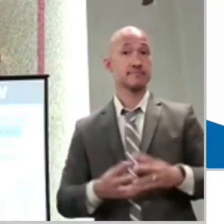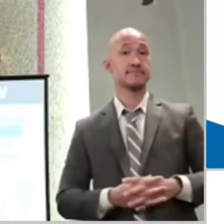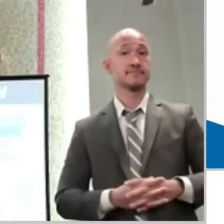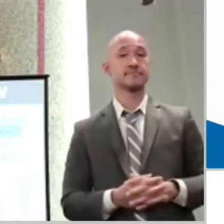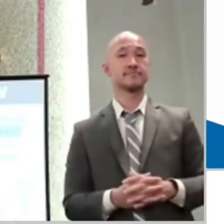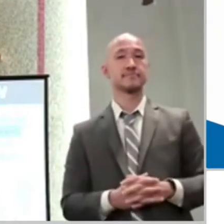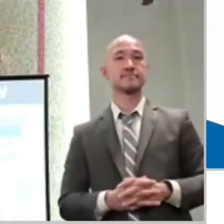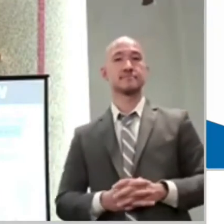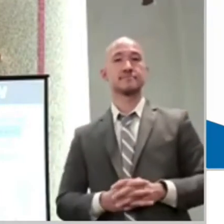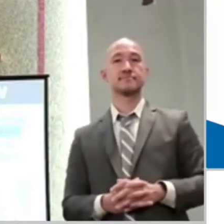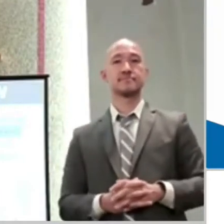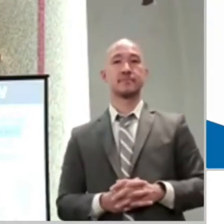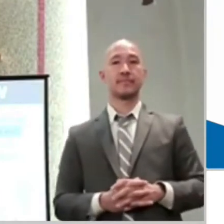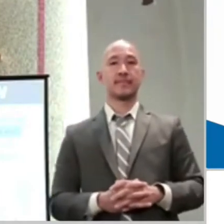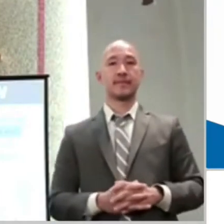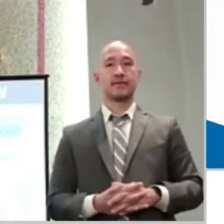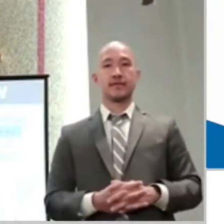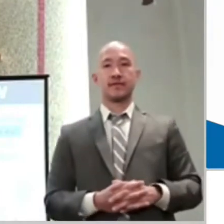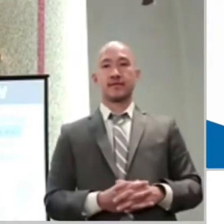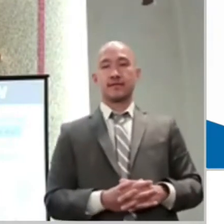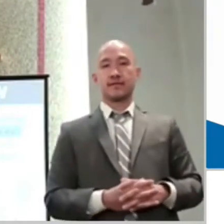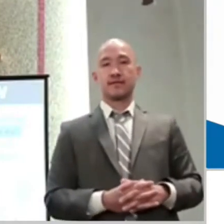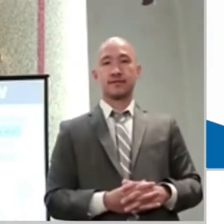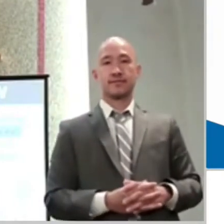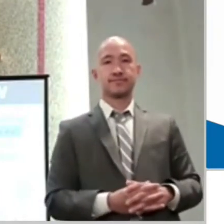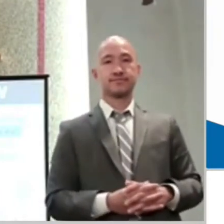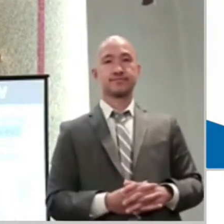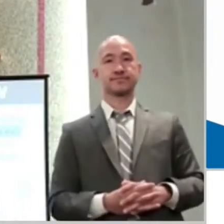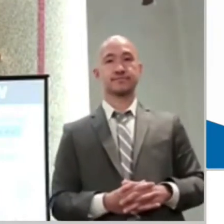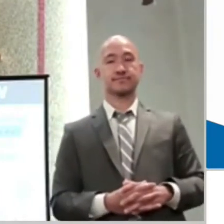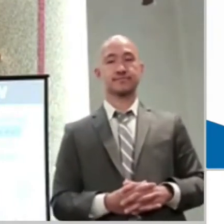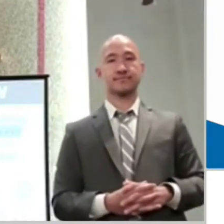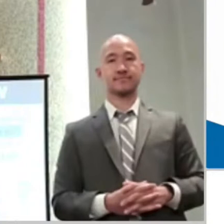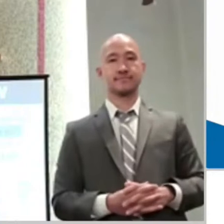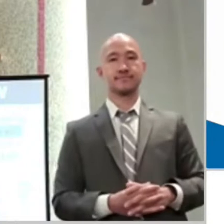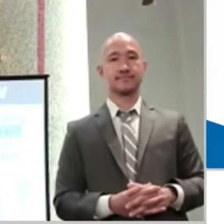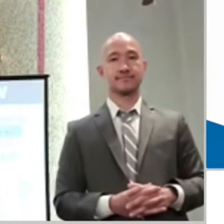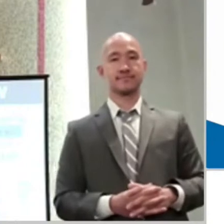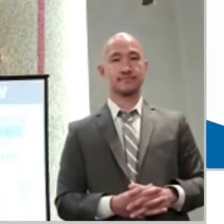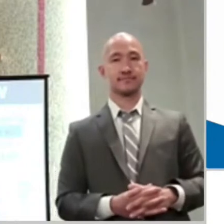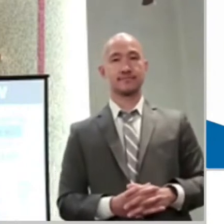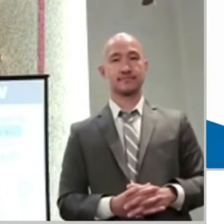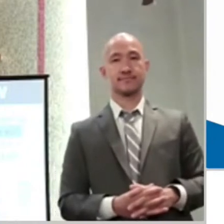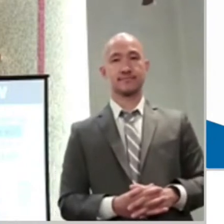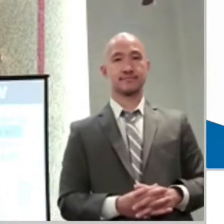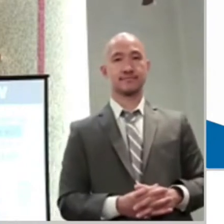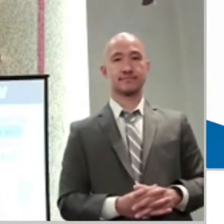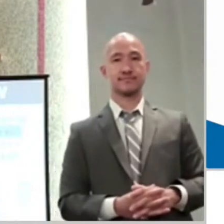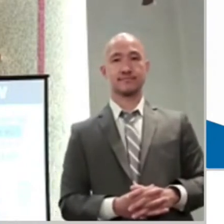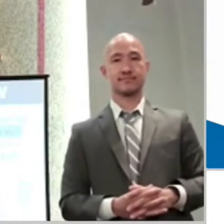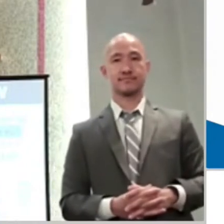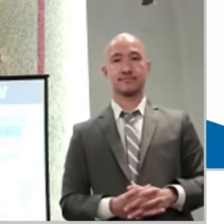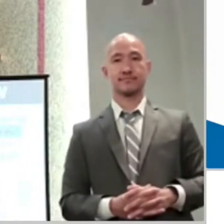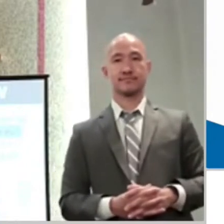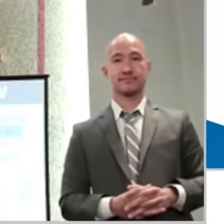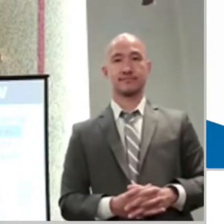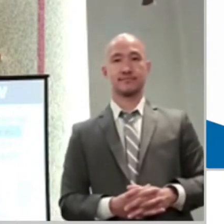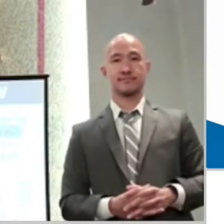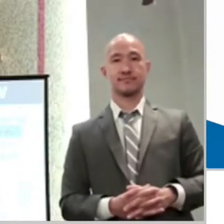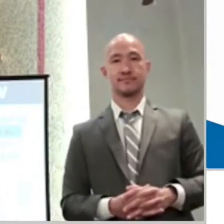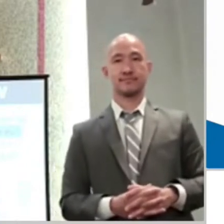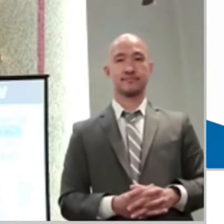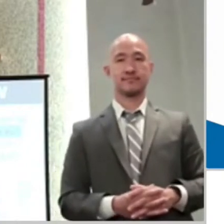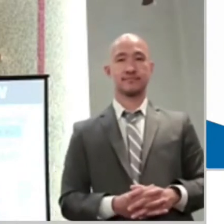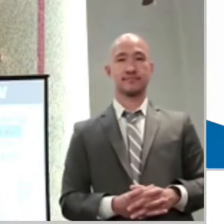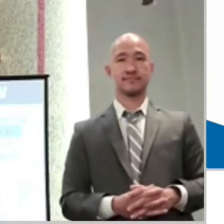don't entertain it because that is going to derail your faith. Anything that keeps you from running to God